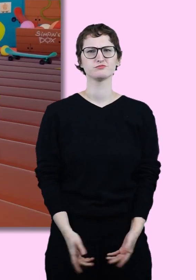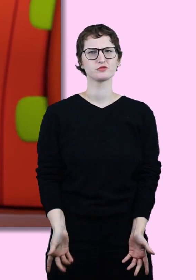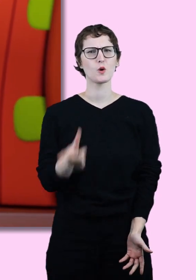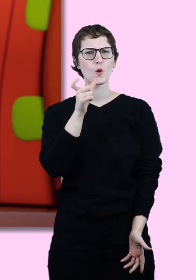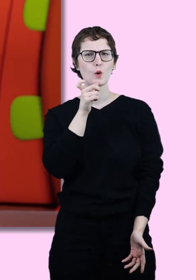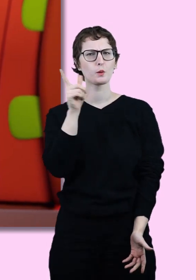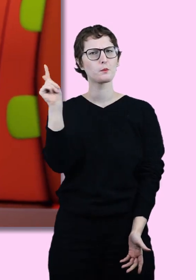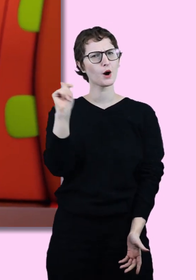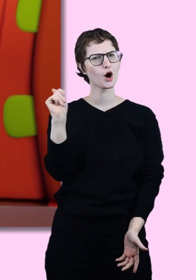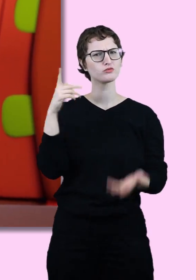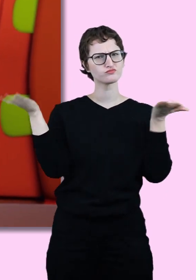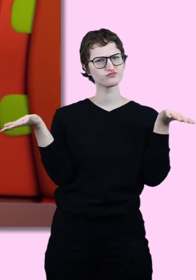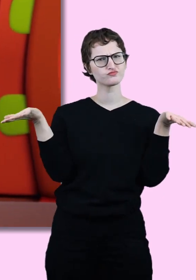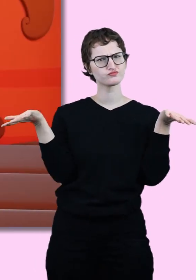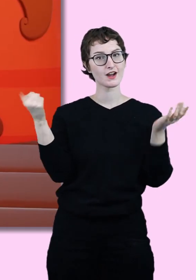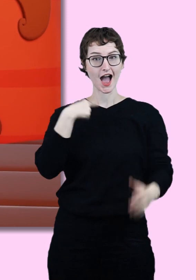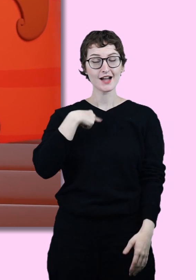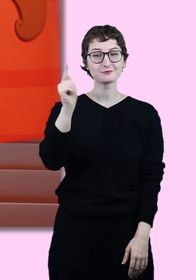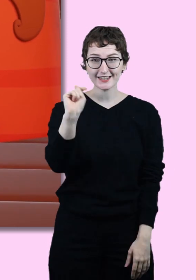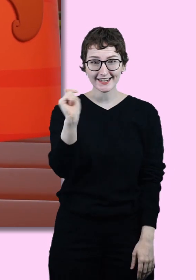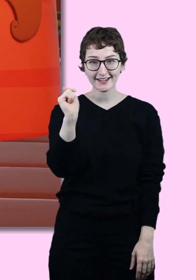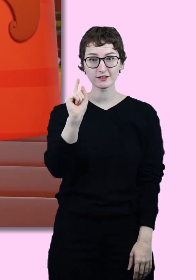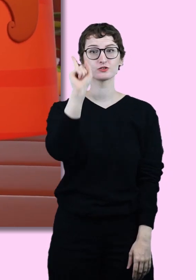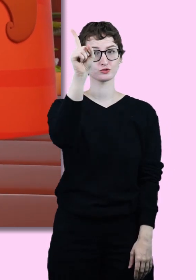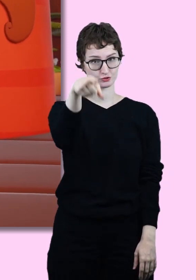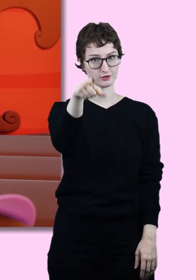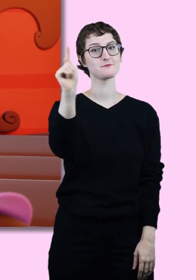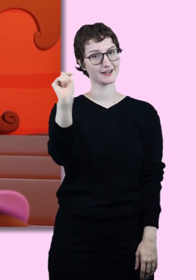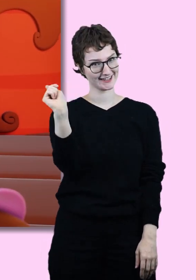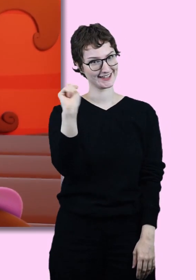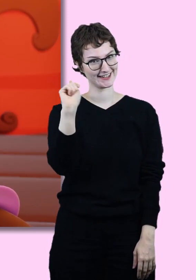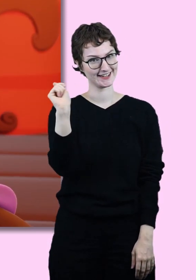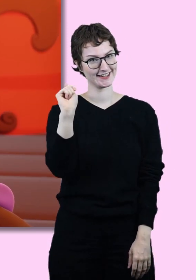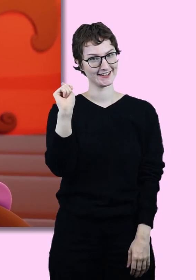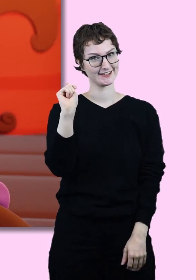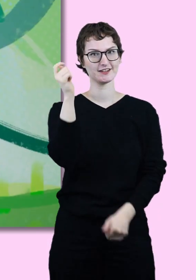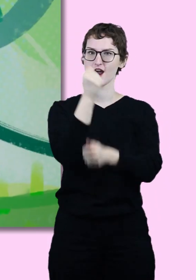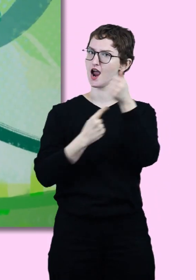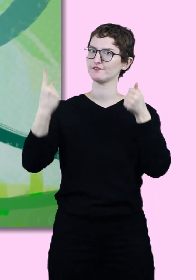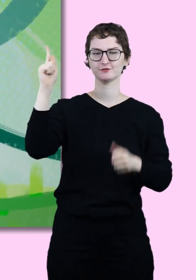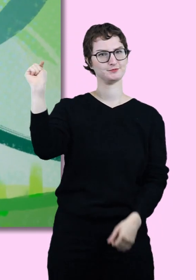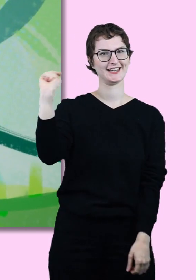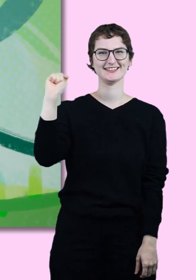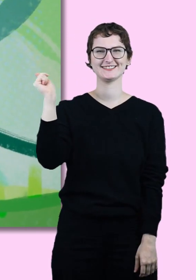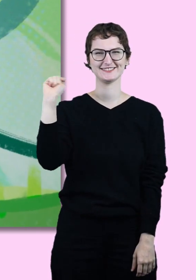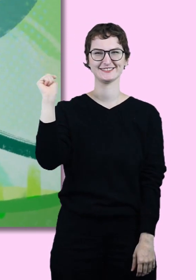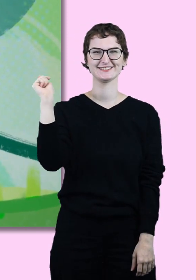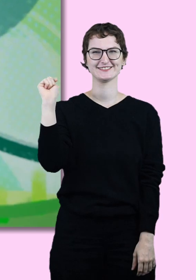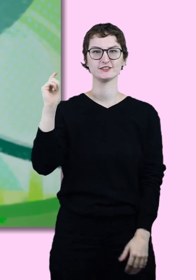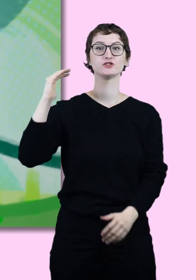Who goes potty? I go potty. You go potty. We all go